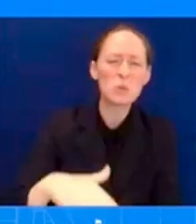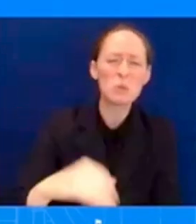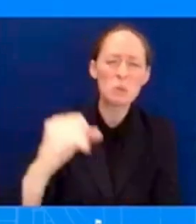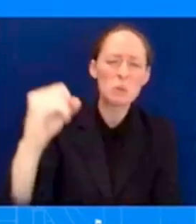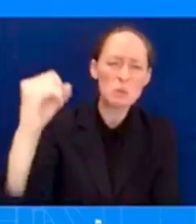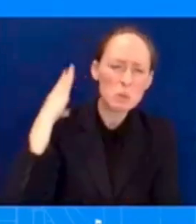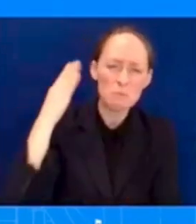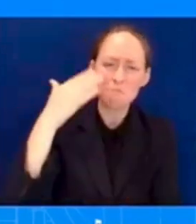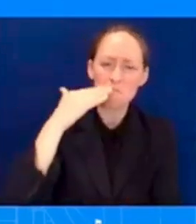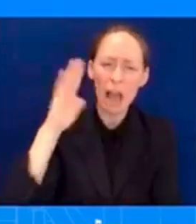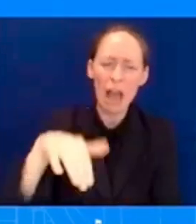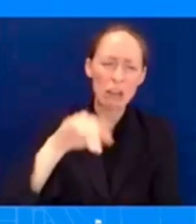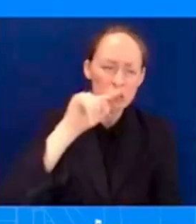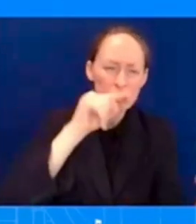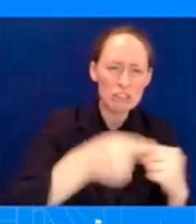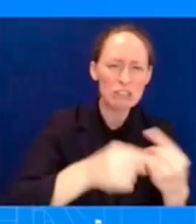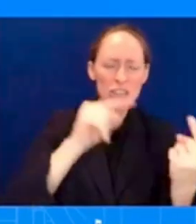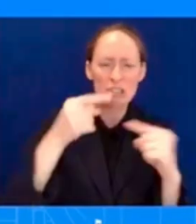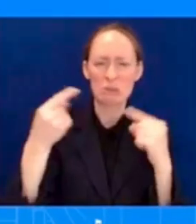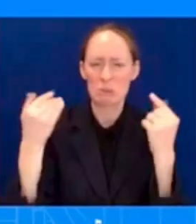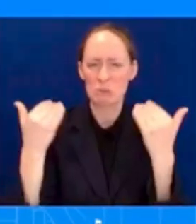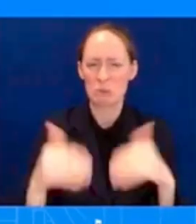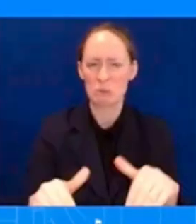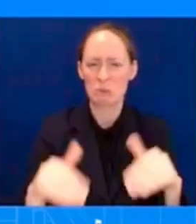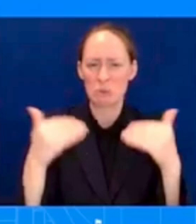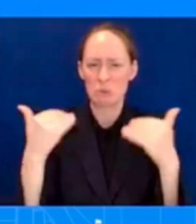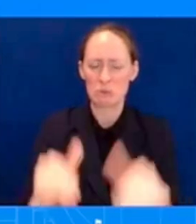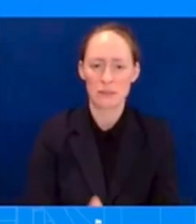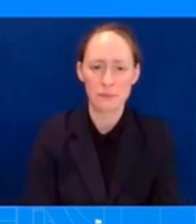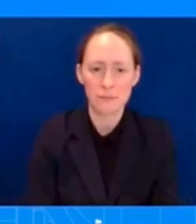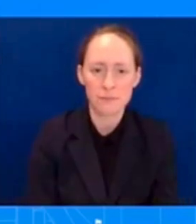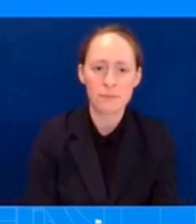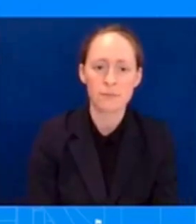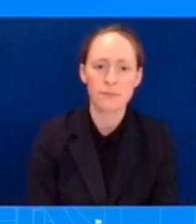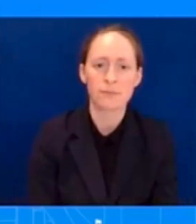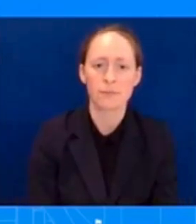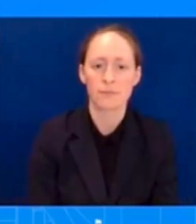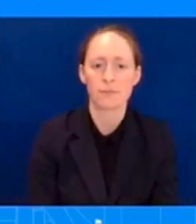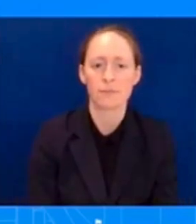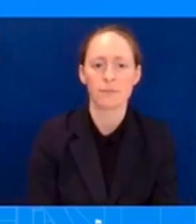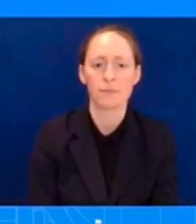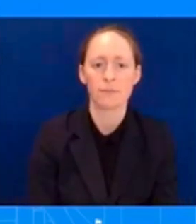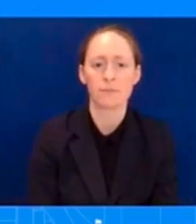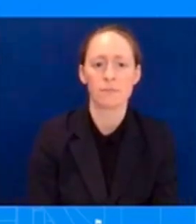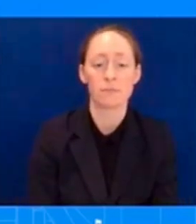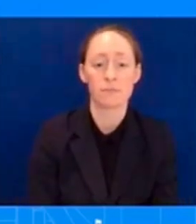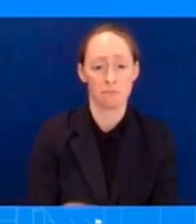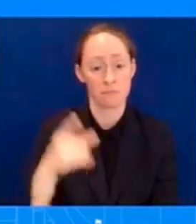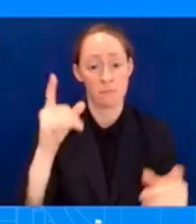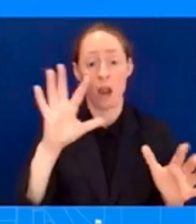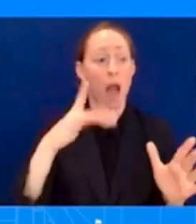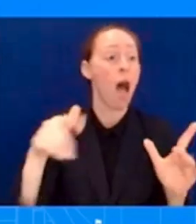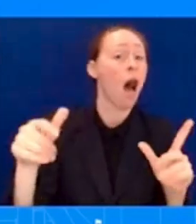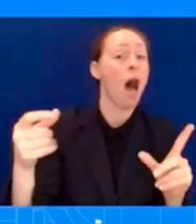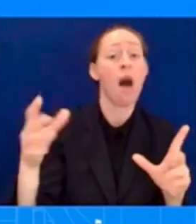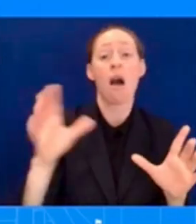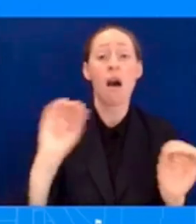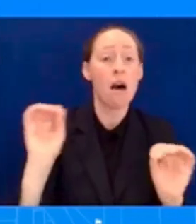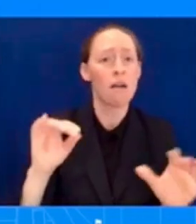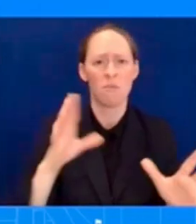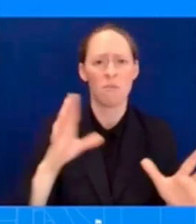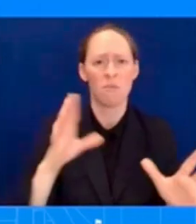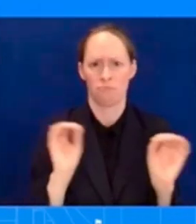any other issue. This is not about anything else. And we have not changed any aspect of our overall approach as it relates to Iran,